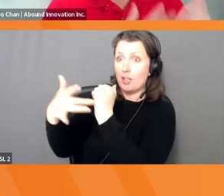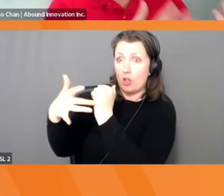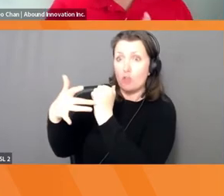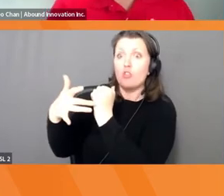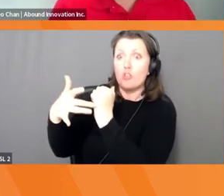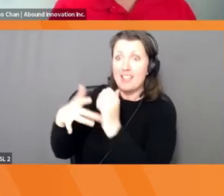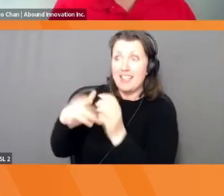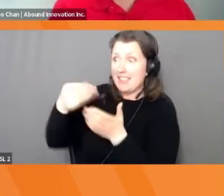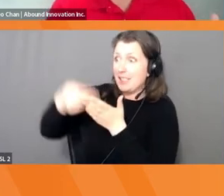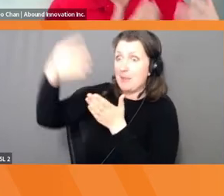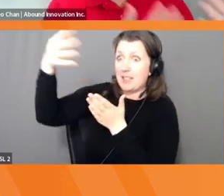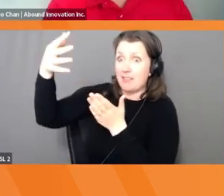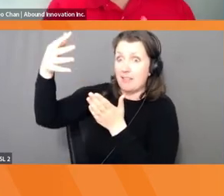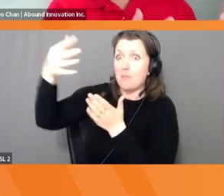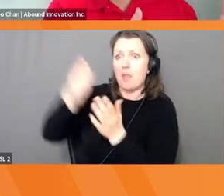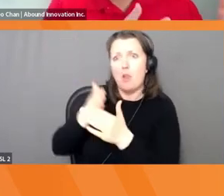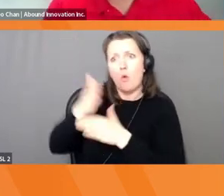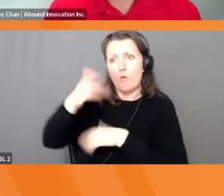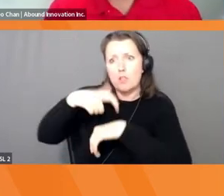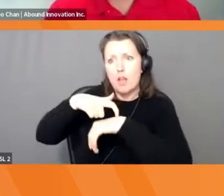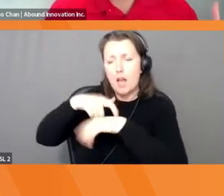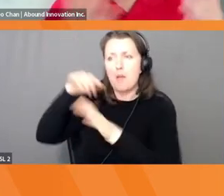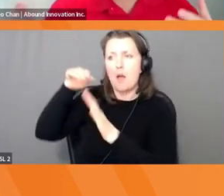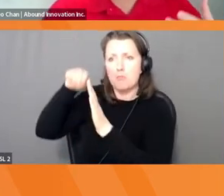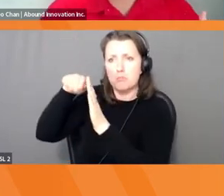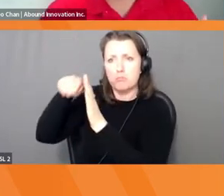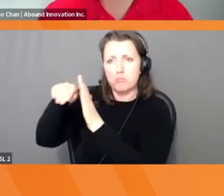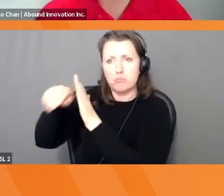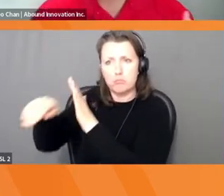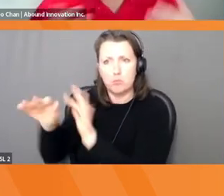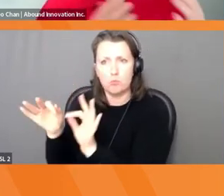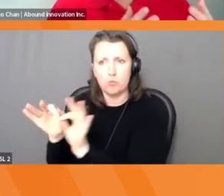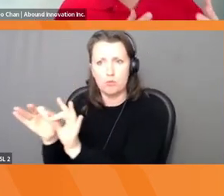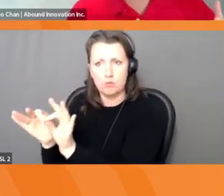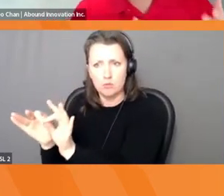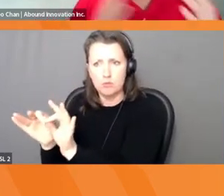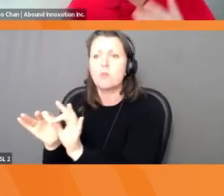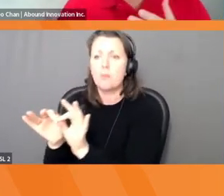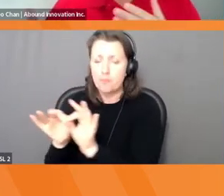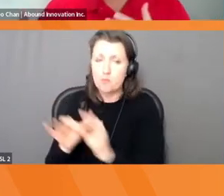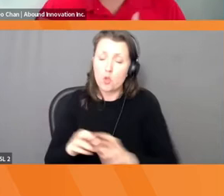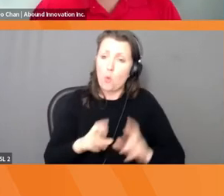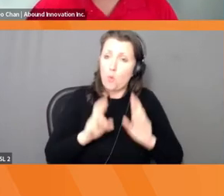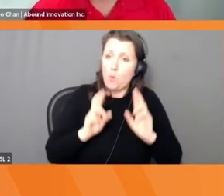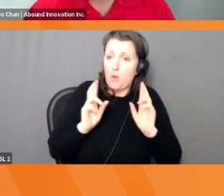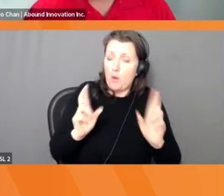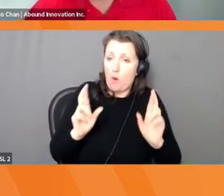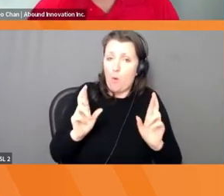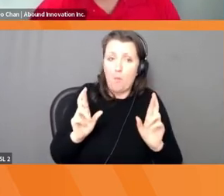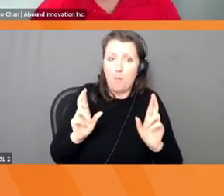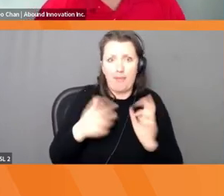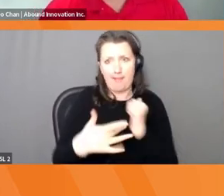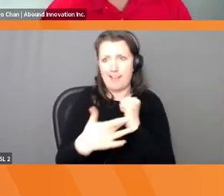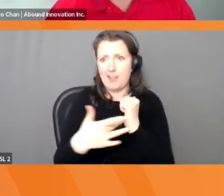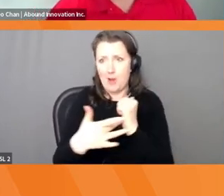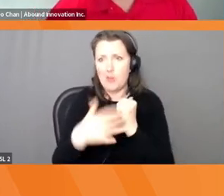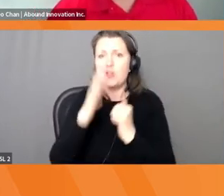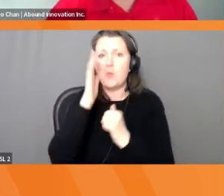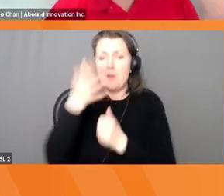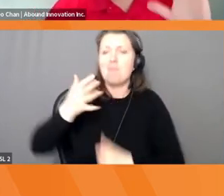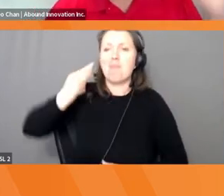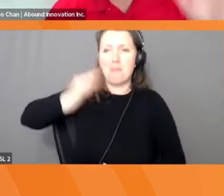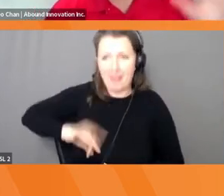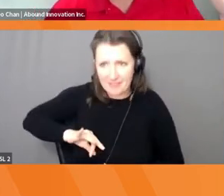can disrupt the way we do things today, for good or for bad, hopefully for good, but it can be for bad. In fact, recently,